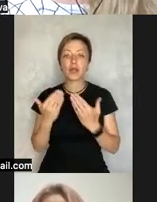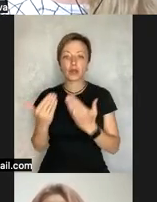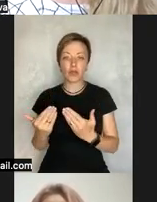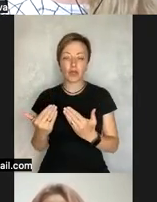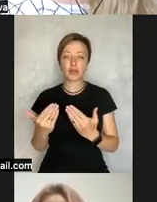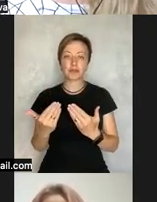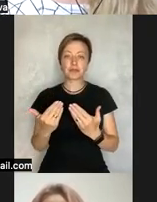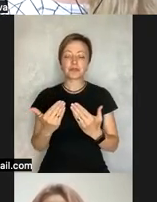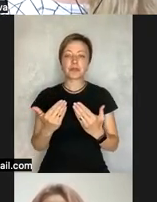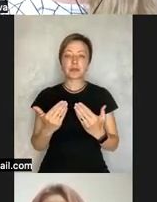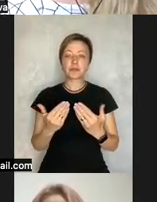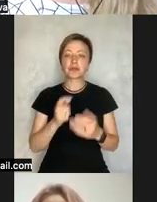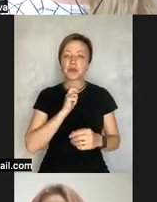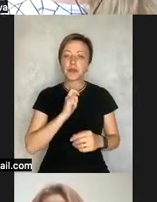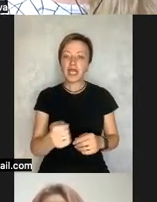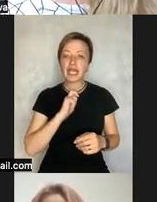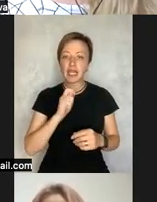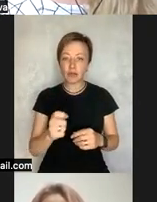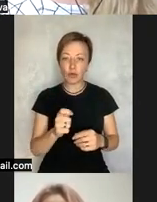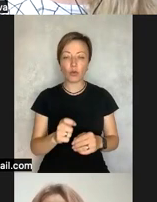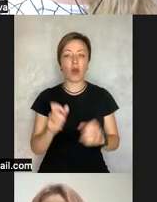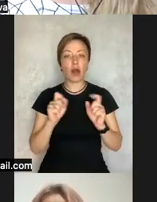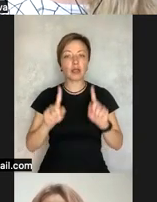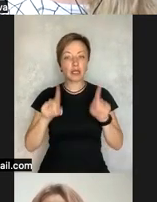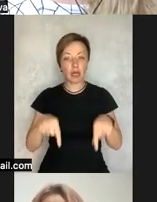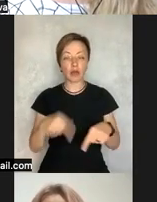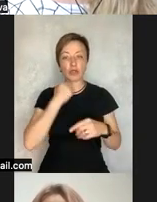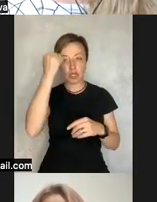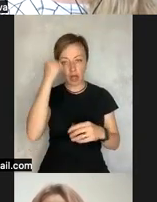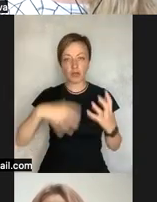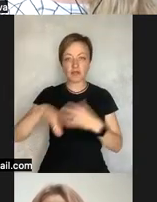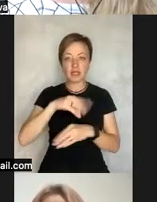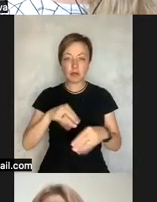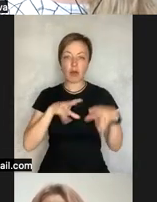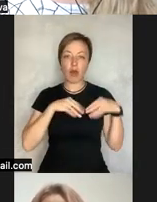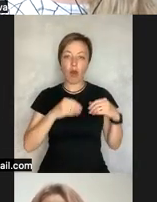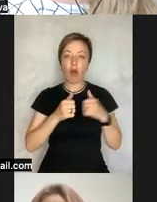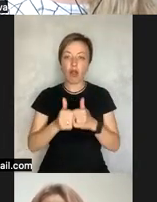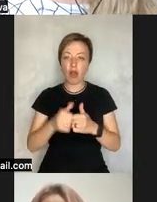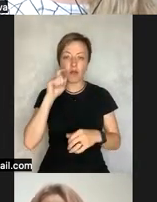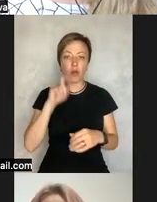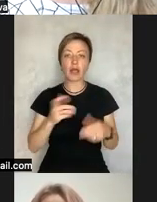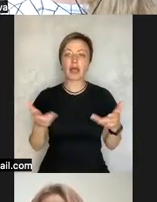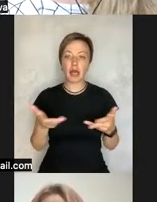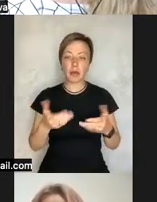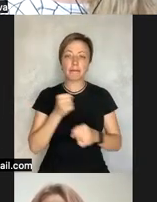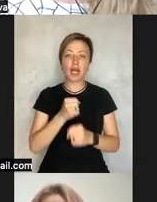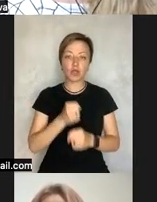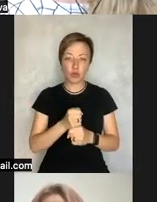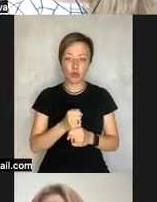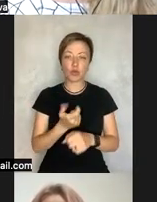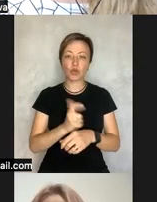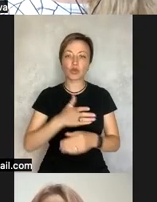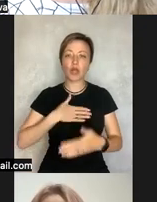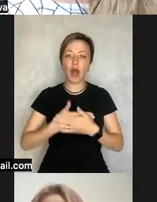my colleagues in ukraine who have been working since the beginning of russian invasion under the